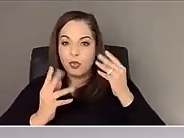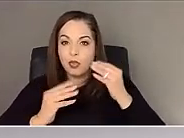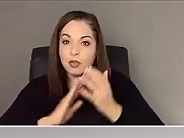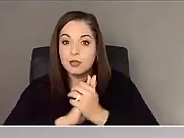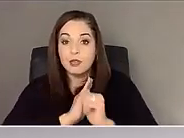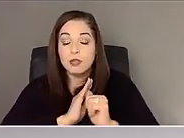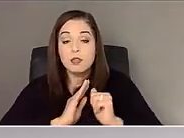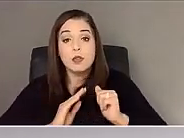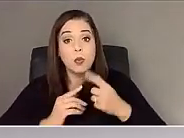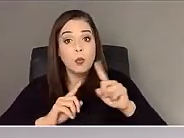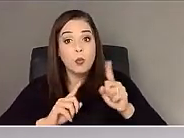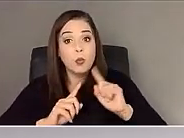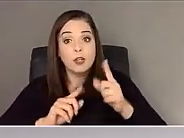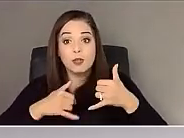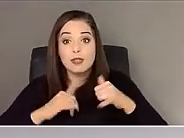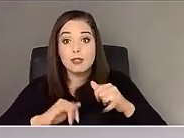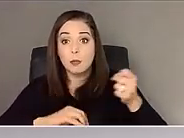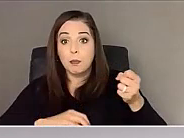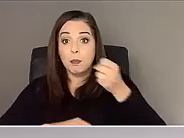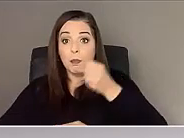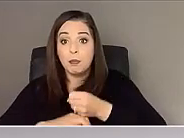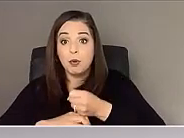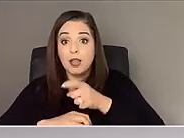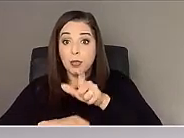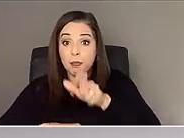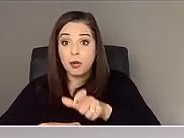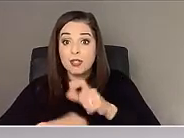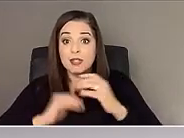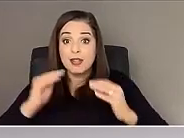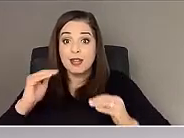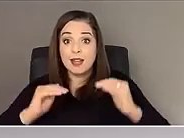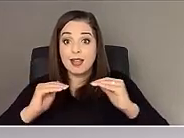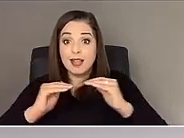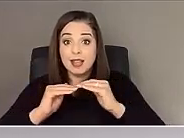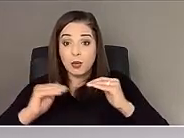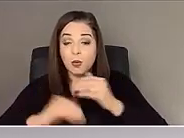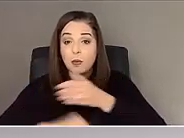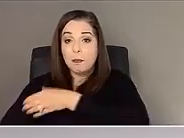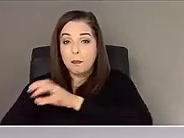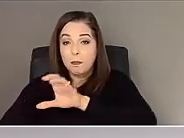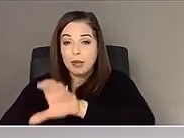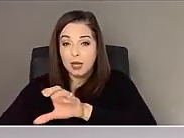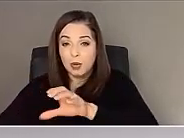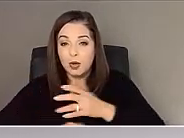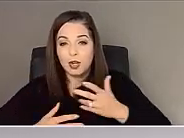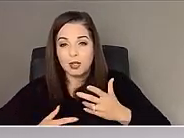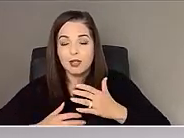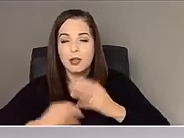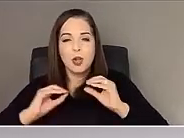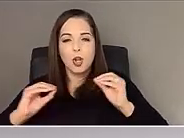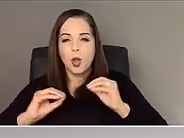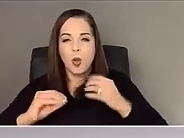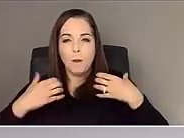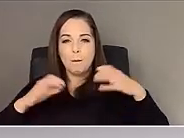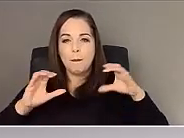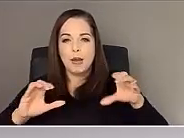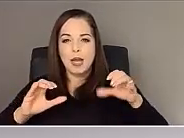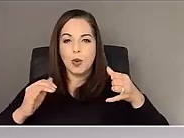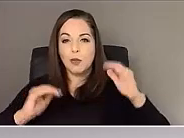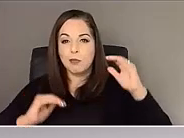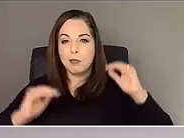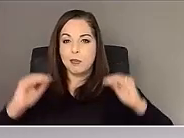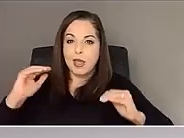you're still putting that person at an equal power demo, you know, no, no power play here, no power play in the